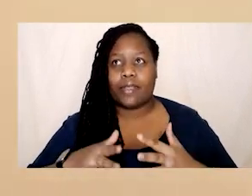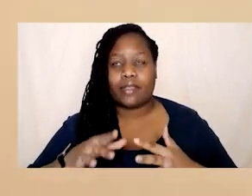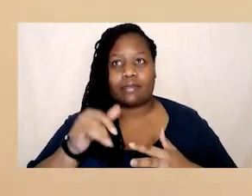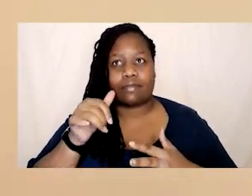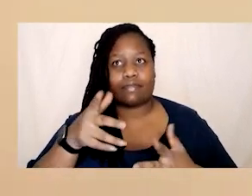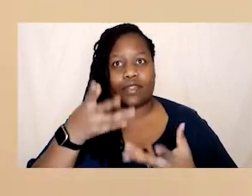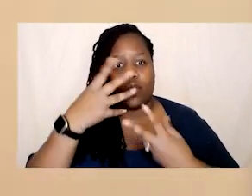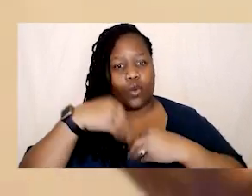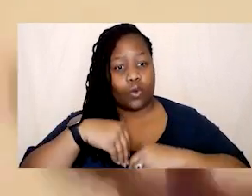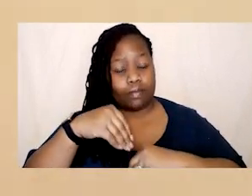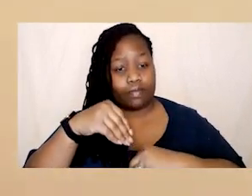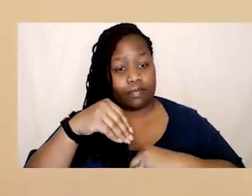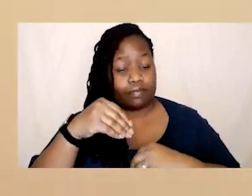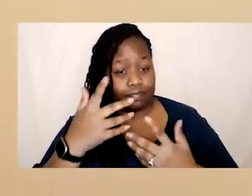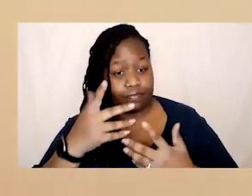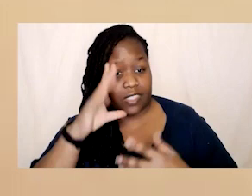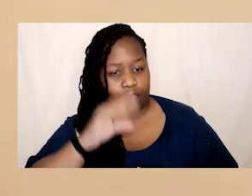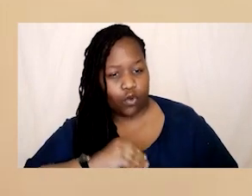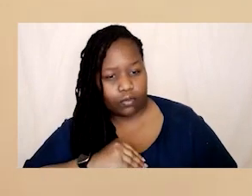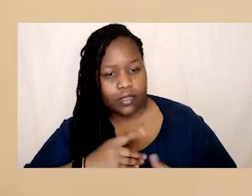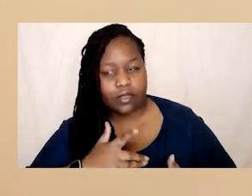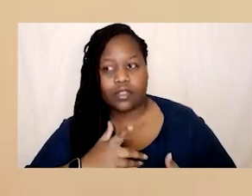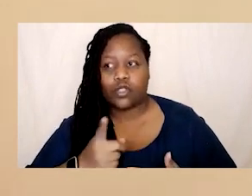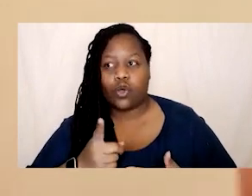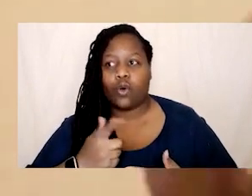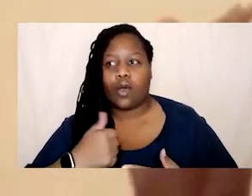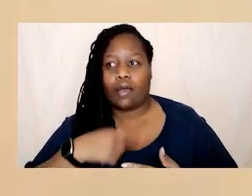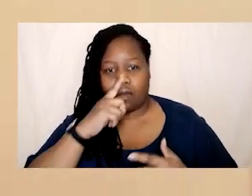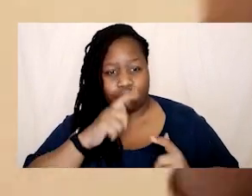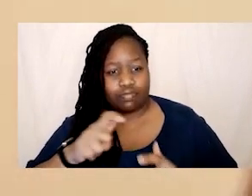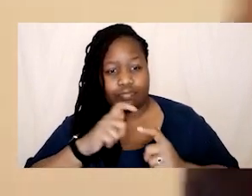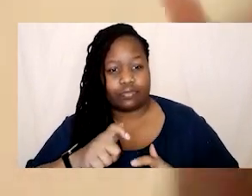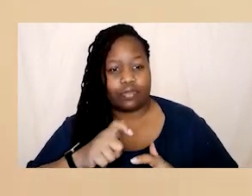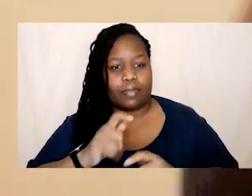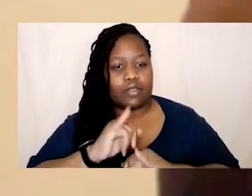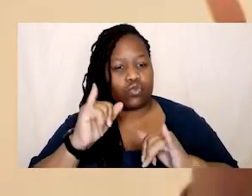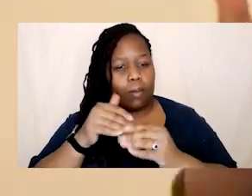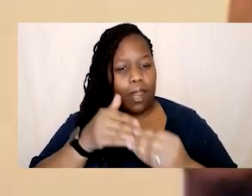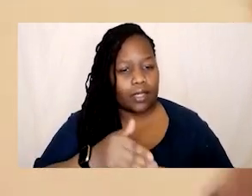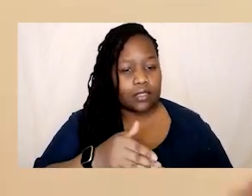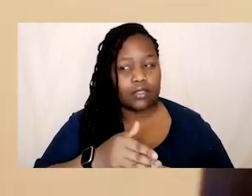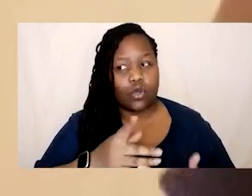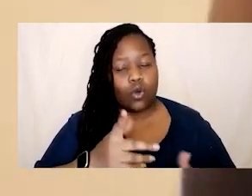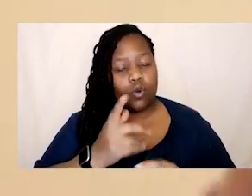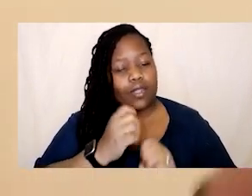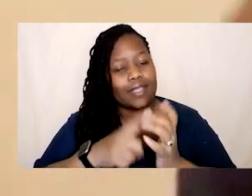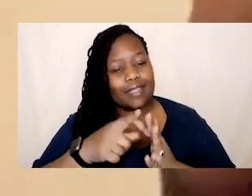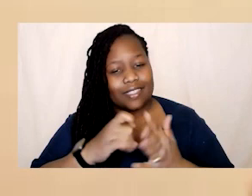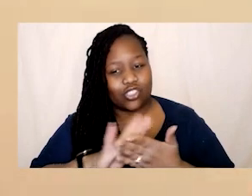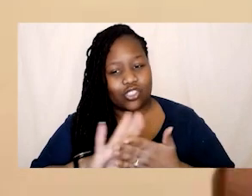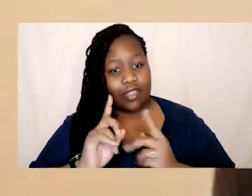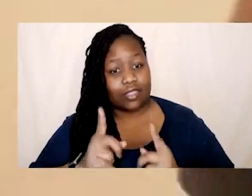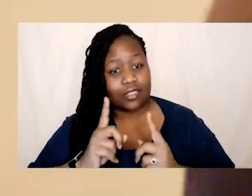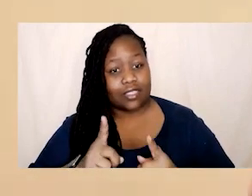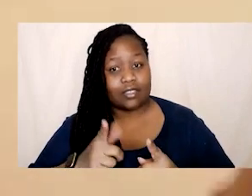and I think I hope that's how it's impacted glitch we we we try to have iterative moments and